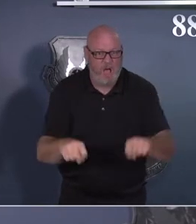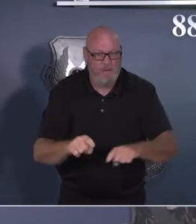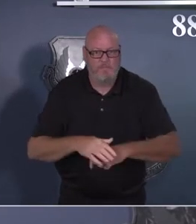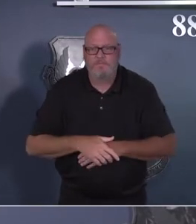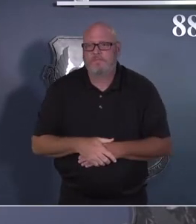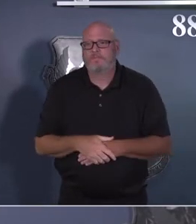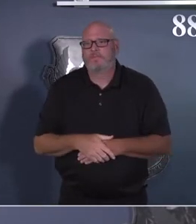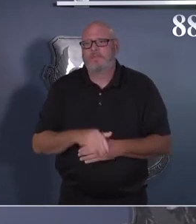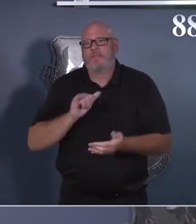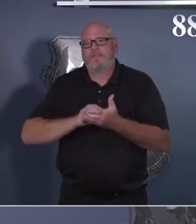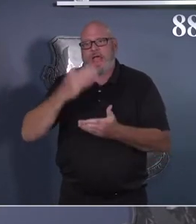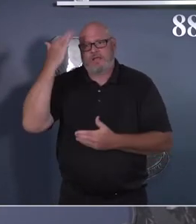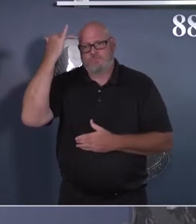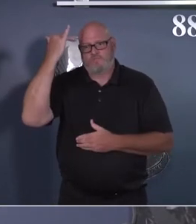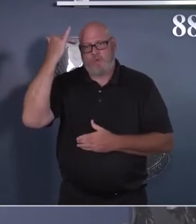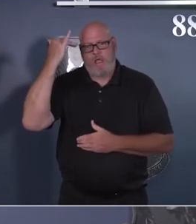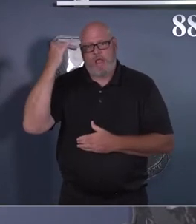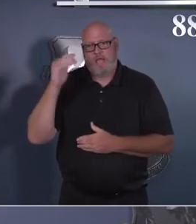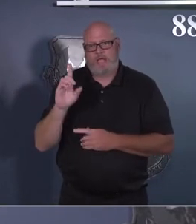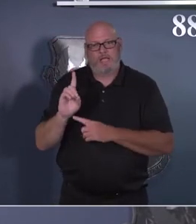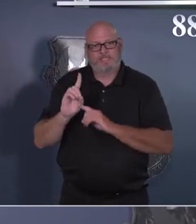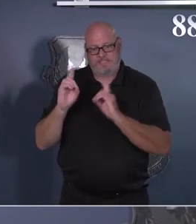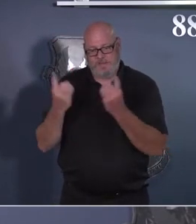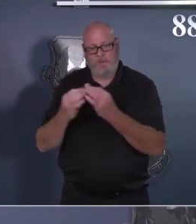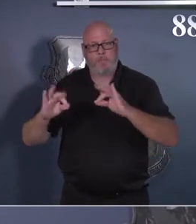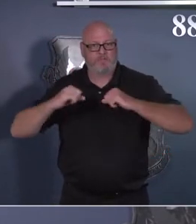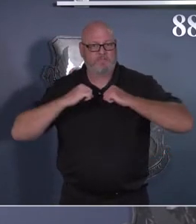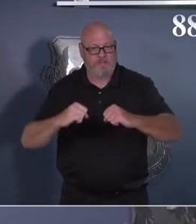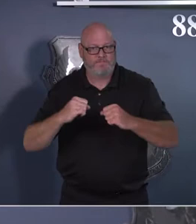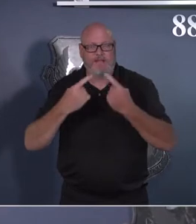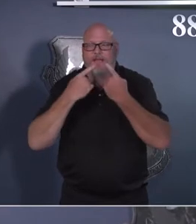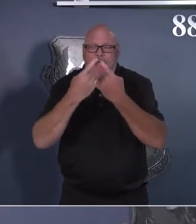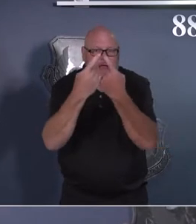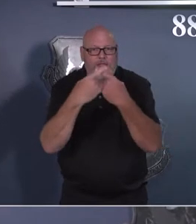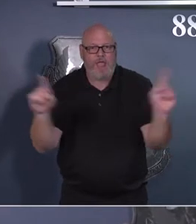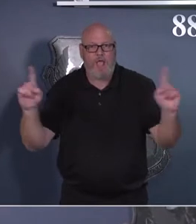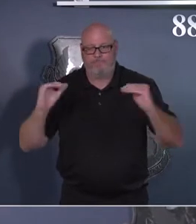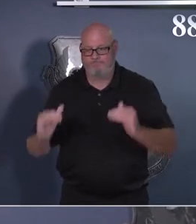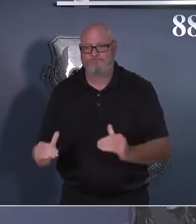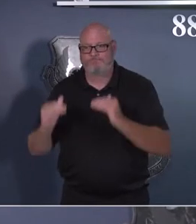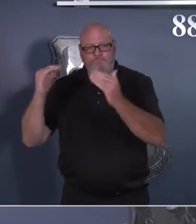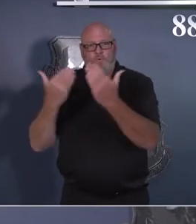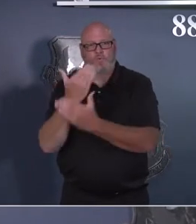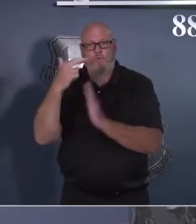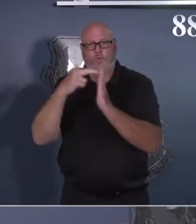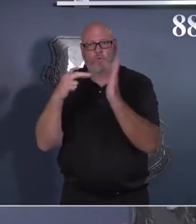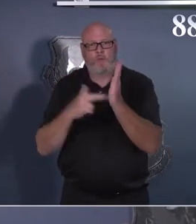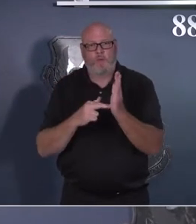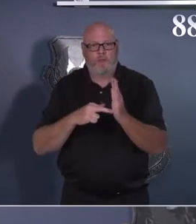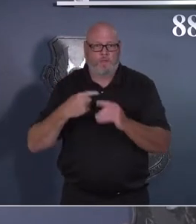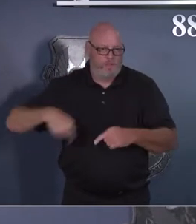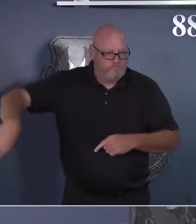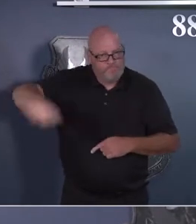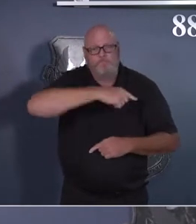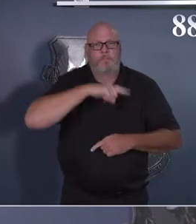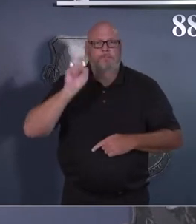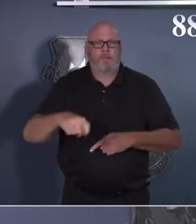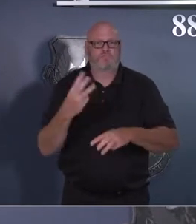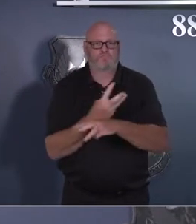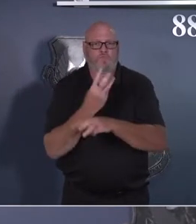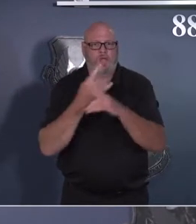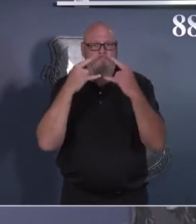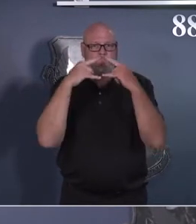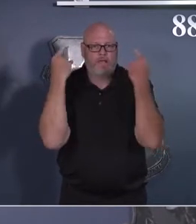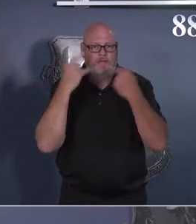behind the masks. But as we continued to watch the COVID cases increase across the nation, across the state,